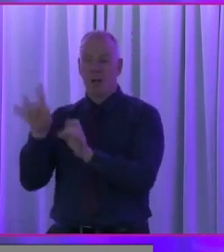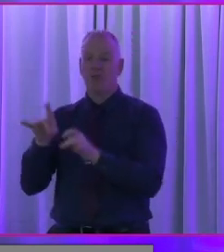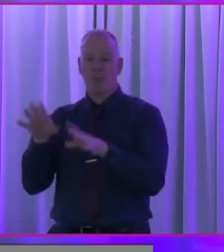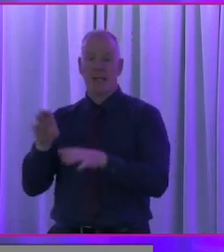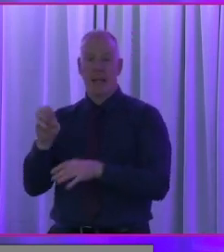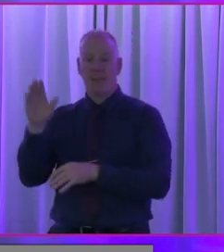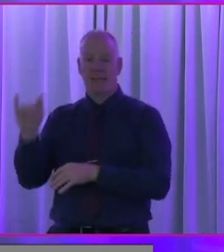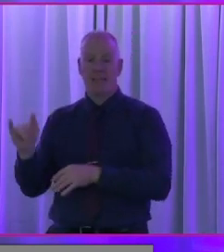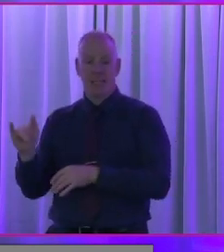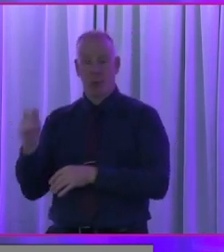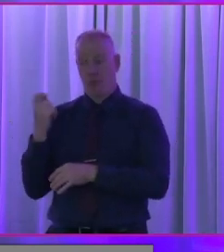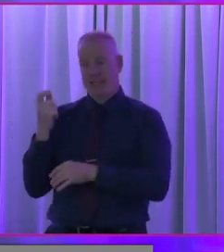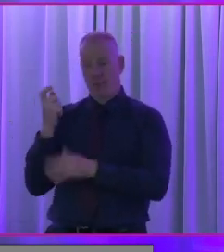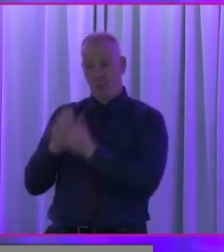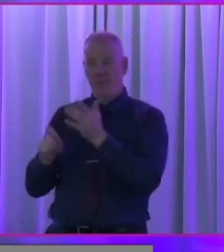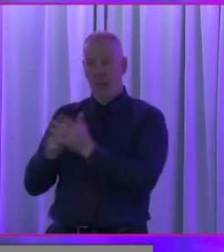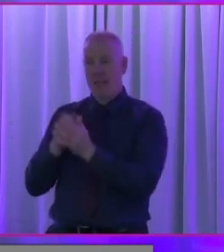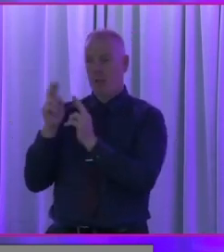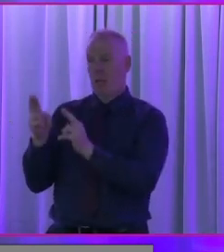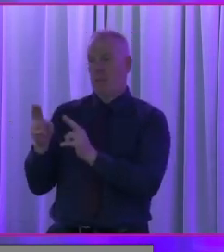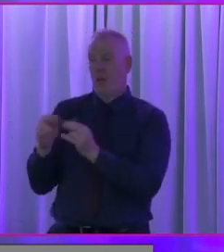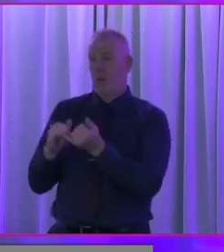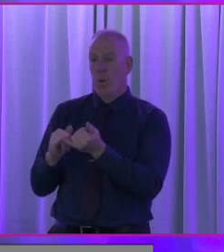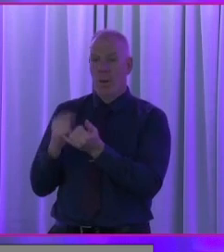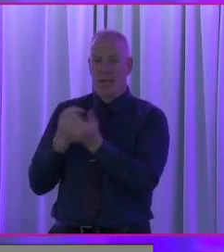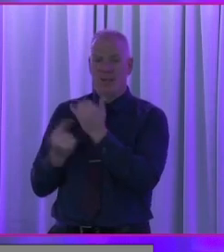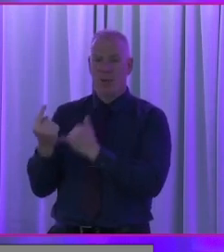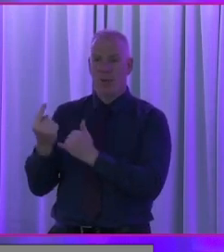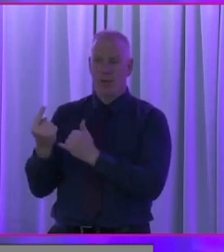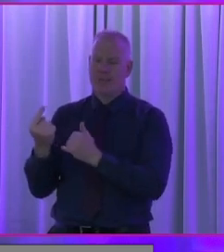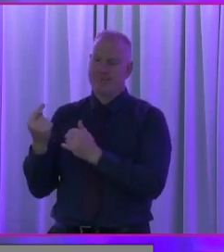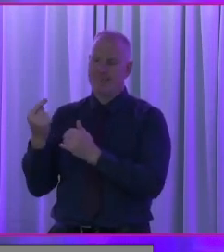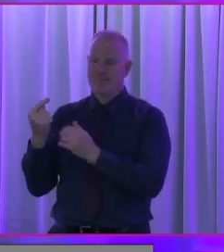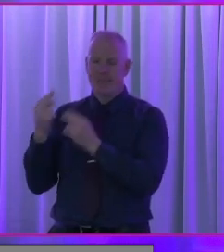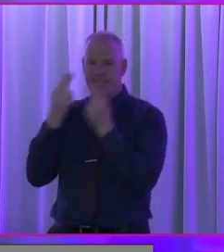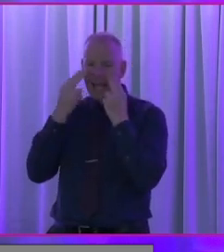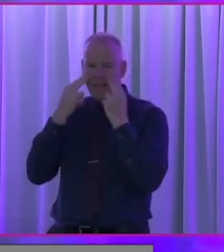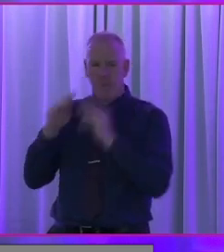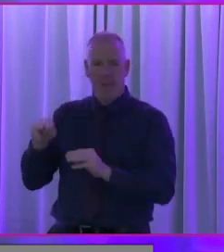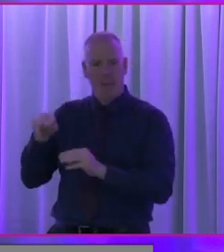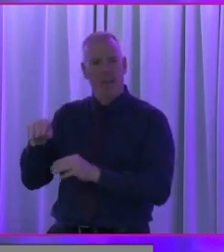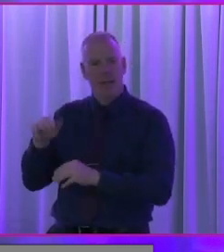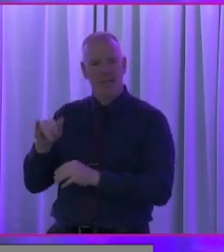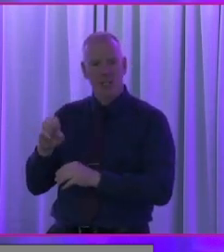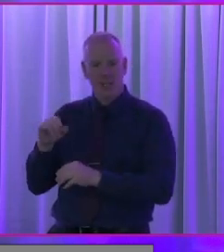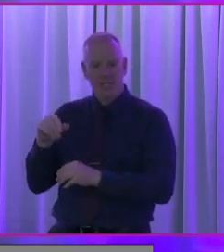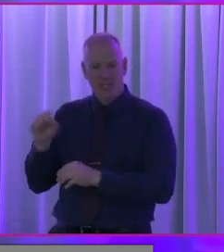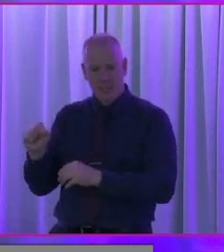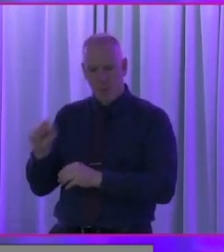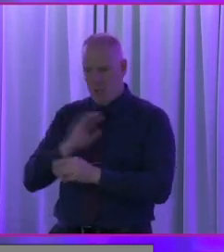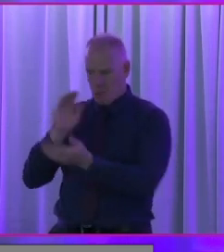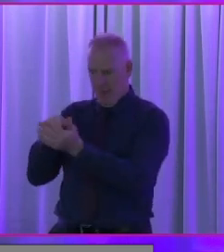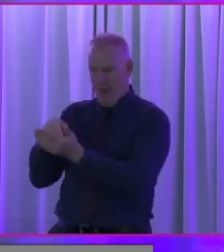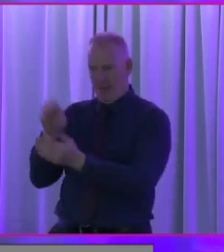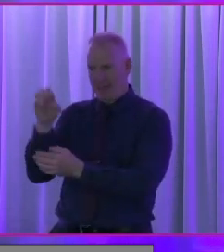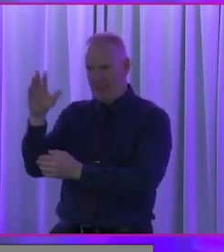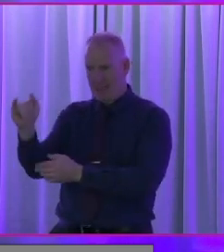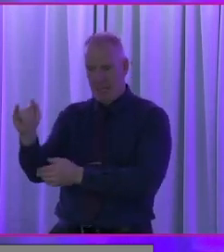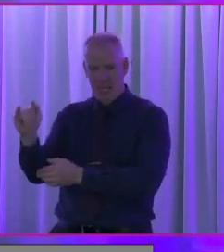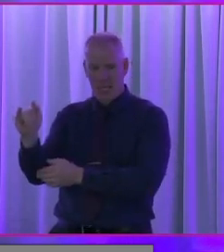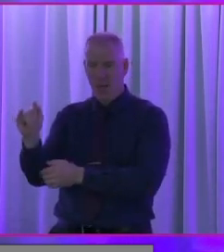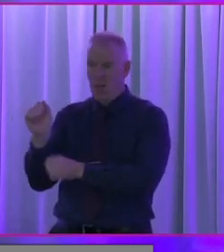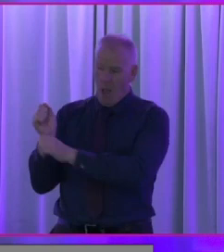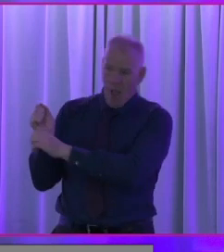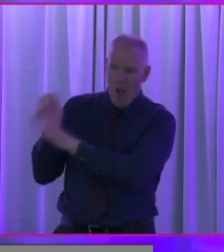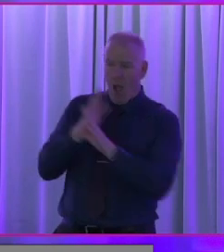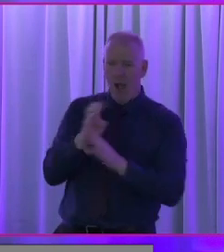recently. They had a referendum on rights for indigenous peoples, and, um, we turned up in the embassy. In every